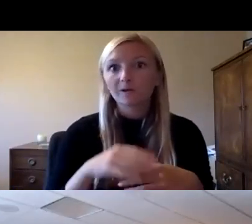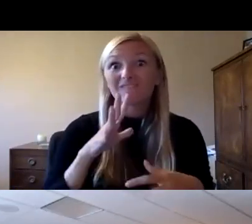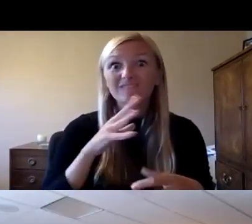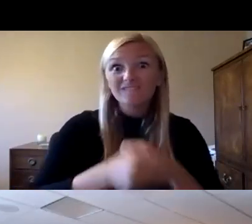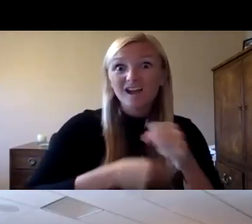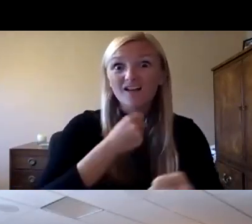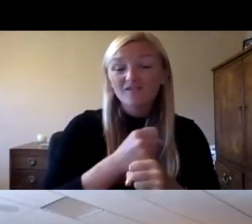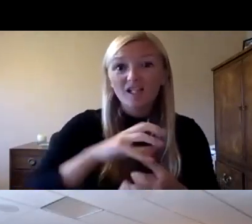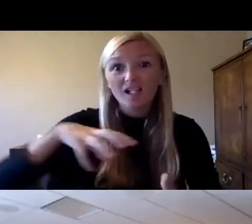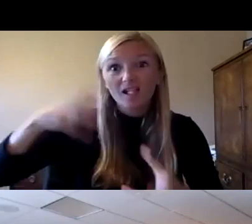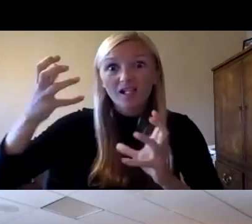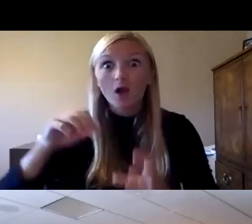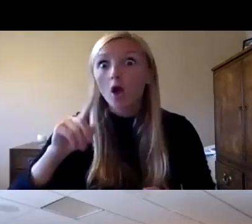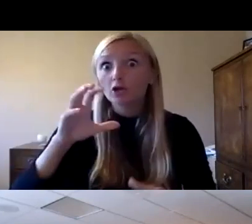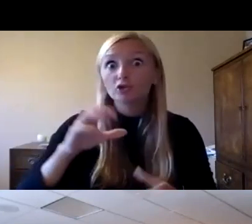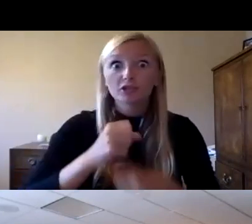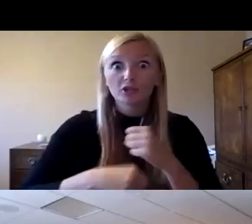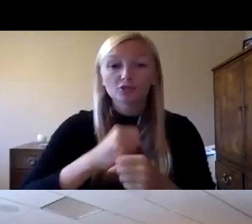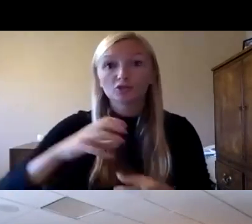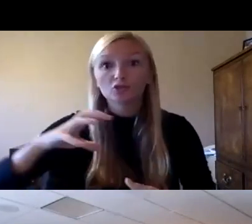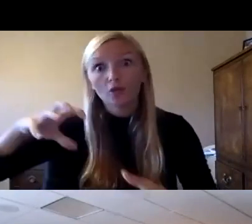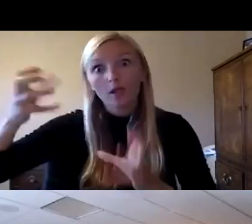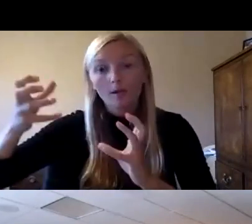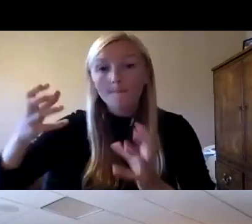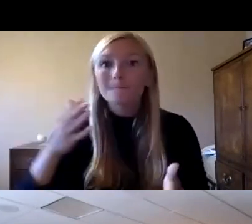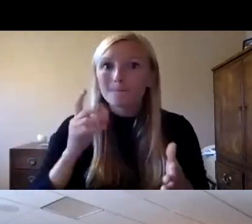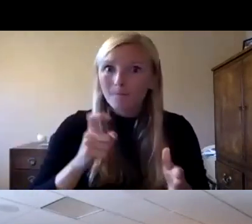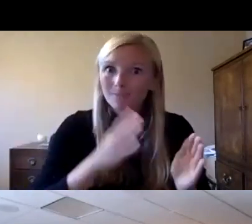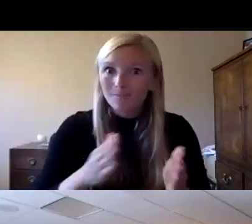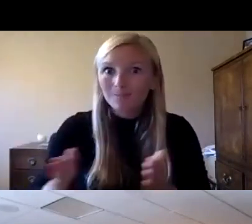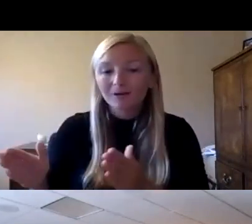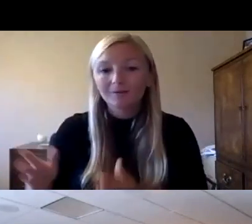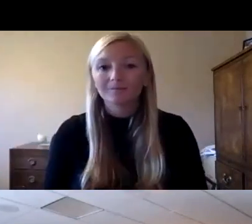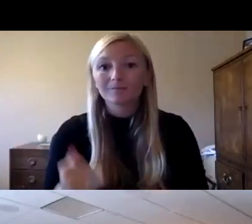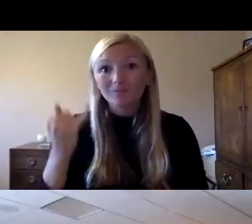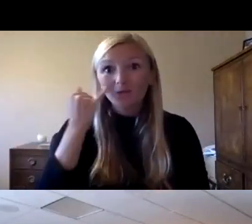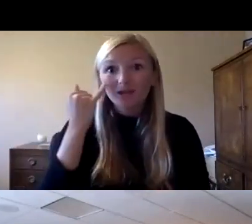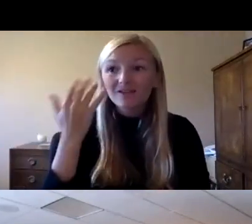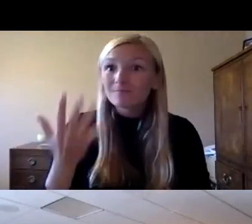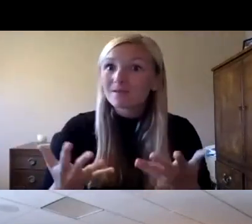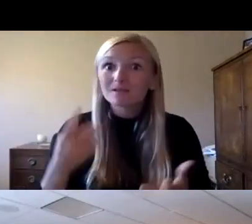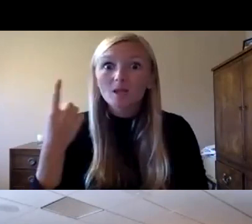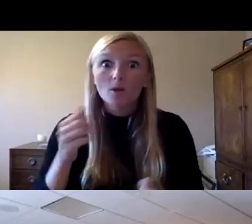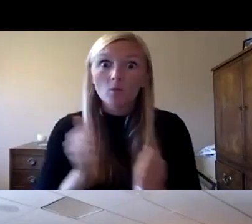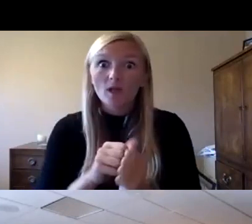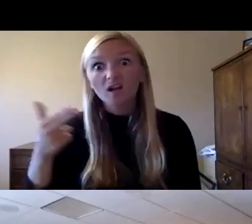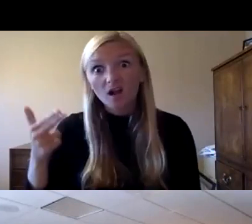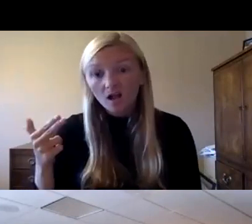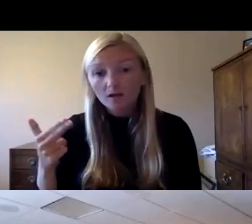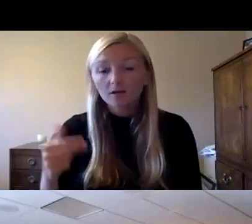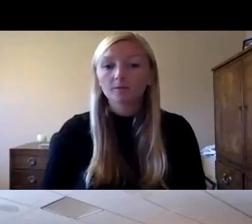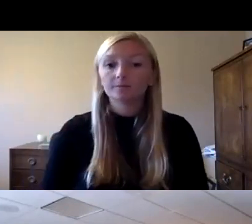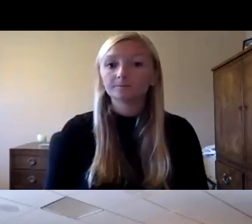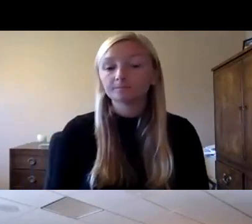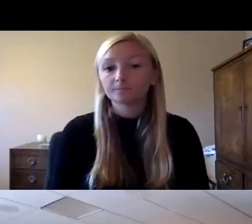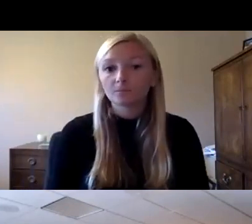and planning for those various types of of disasters so if there is a threat like an active shooter um or if there